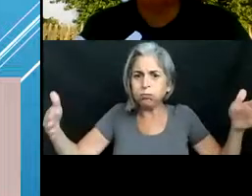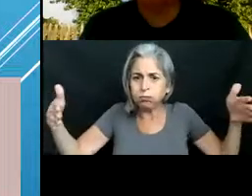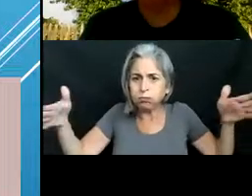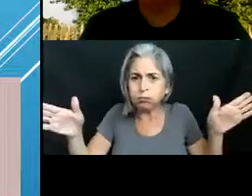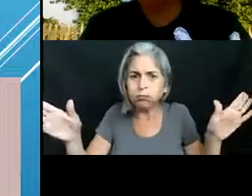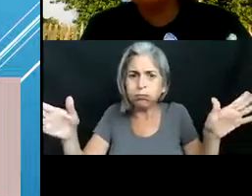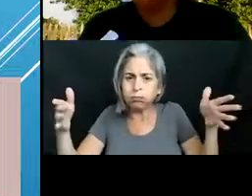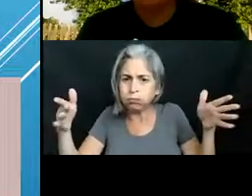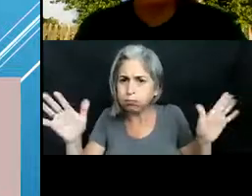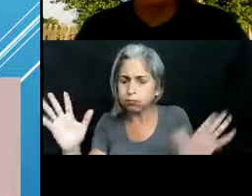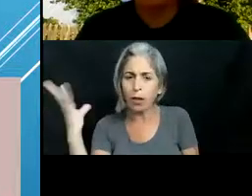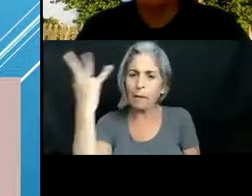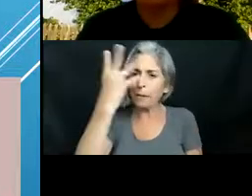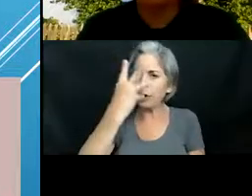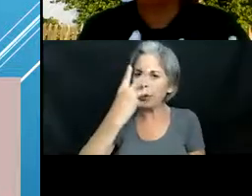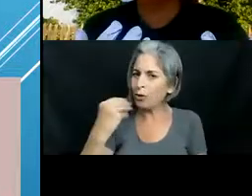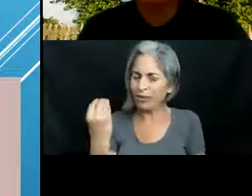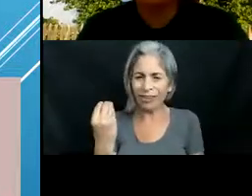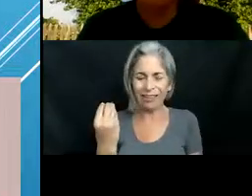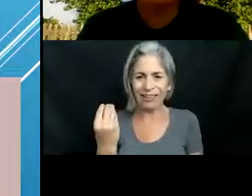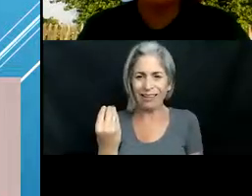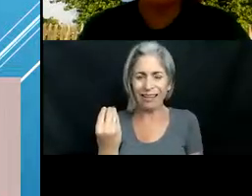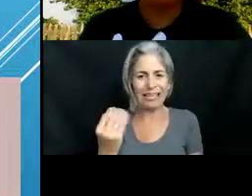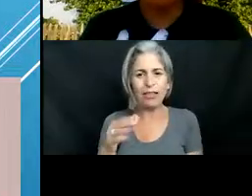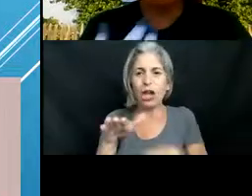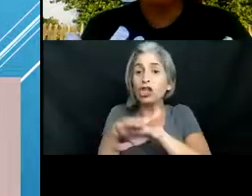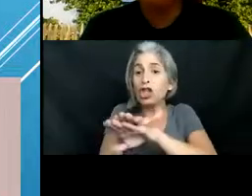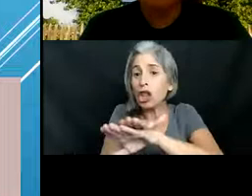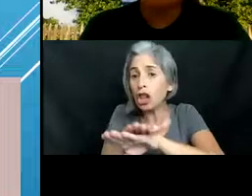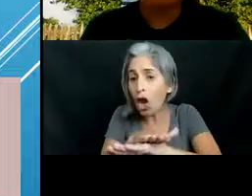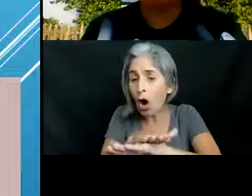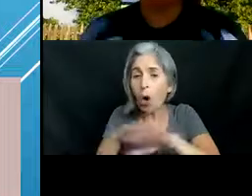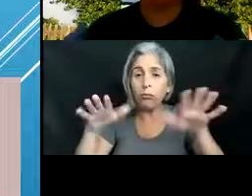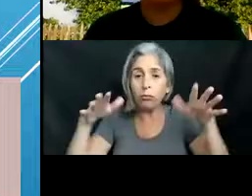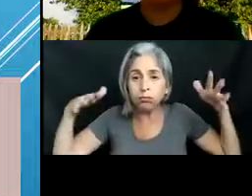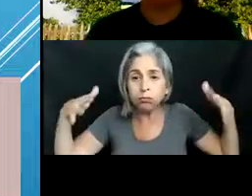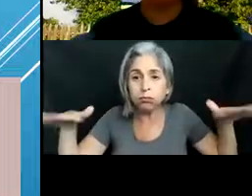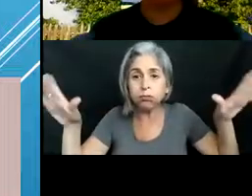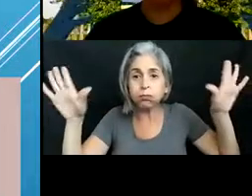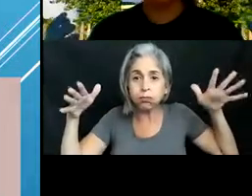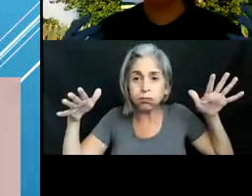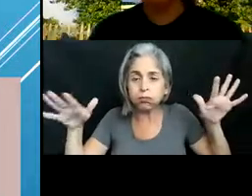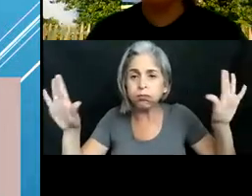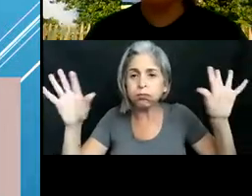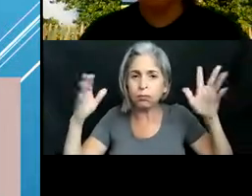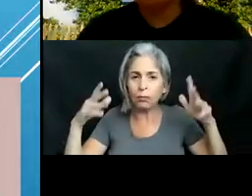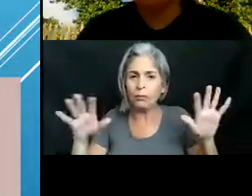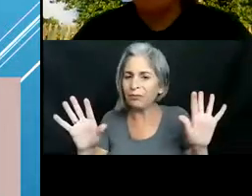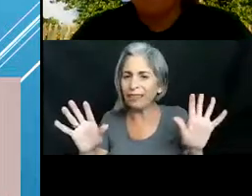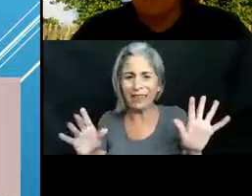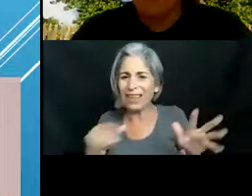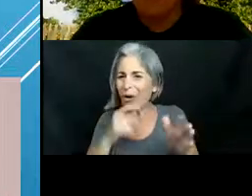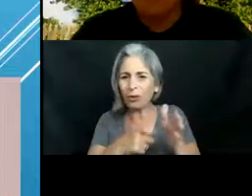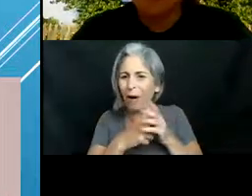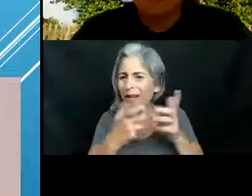and they are very low maintenance comparatively they're slow moving um they do get big but they don't require a ton of tank space